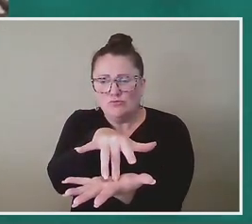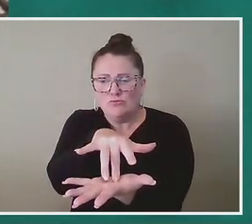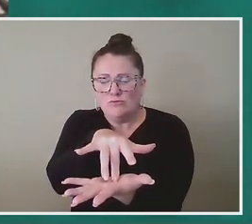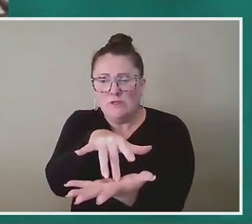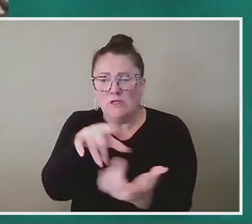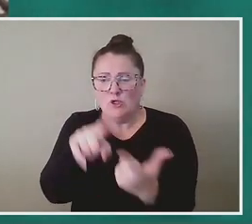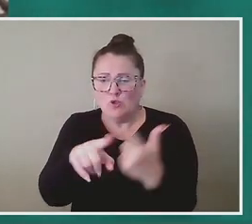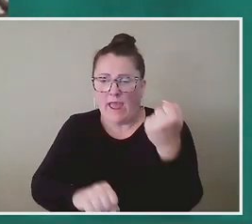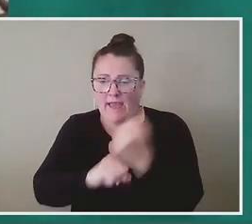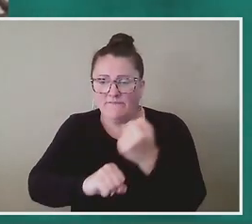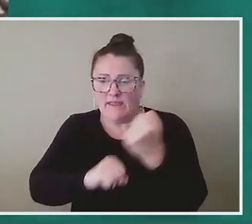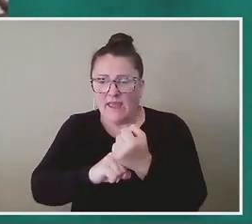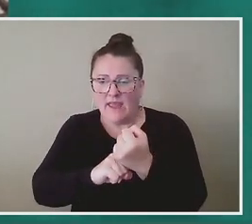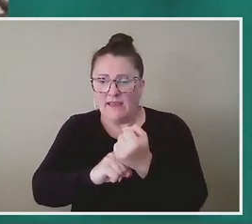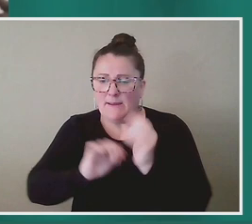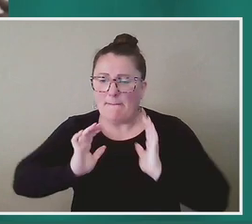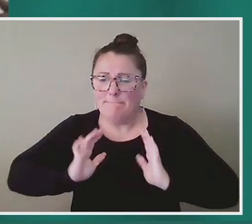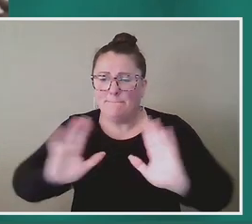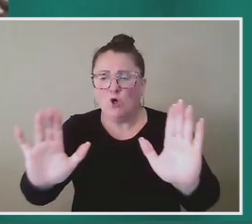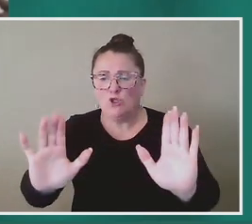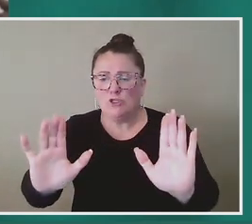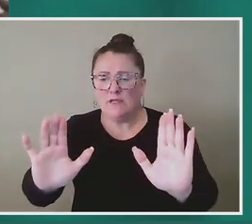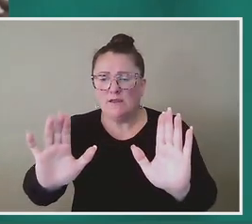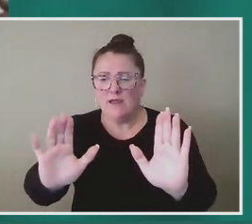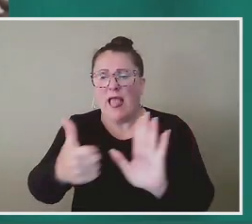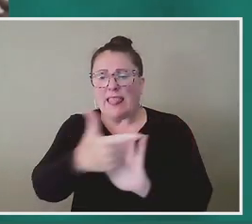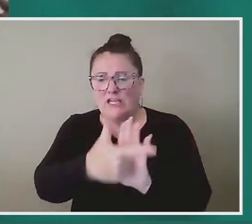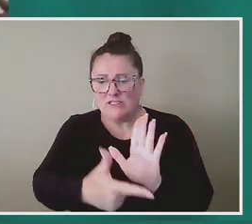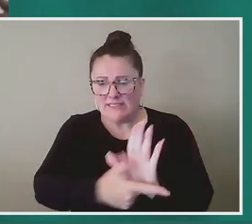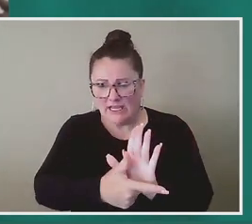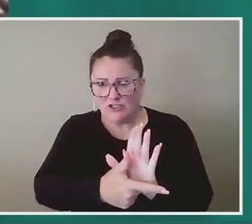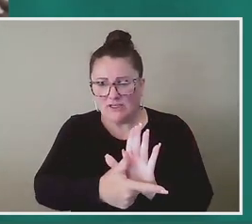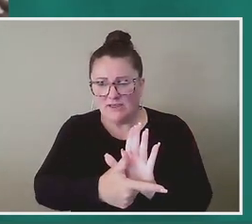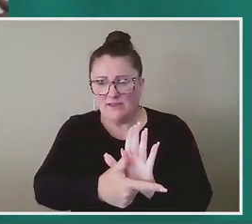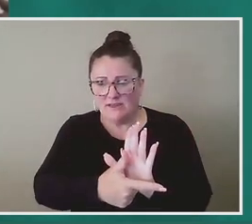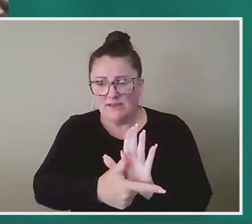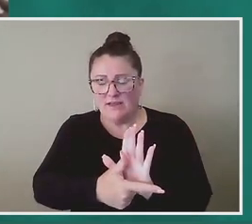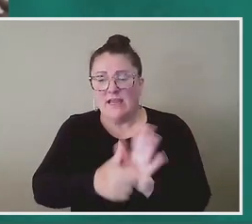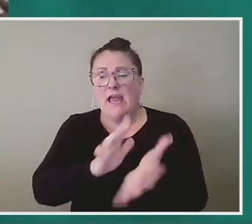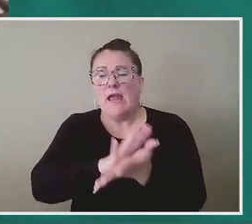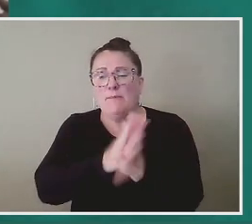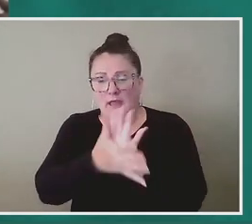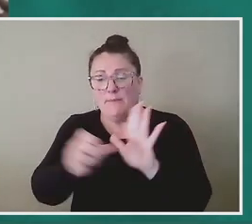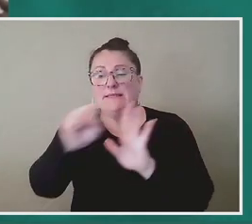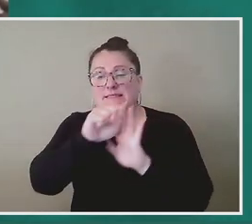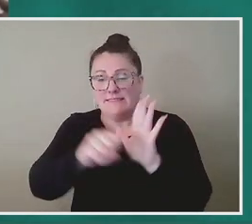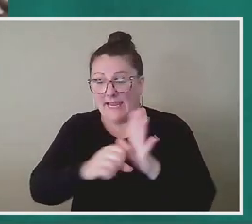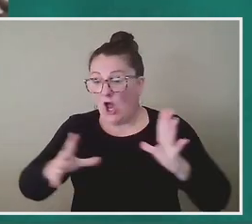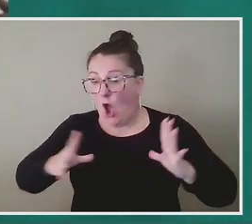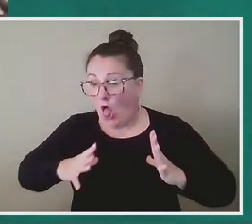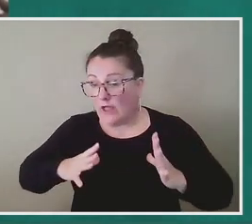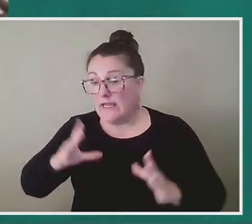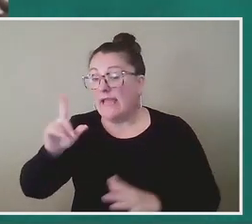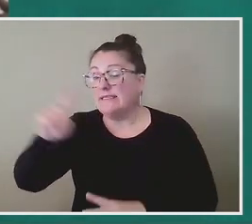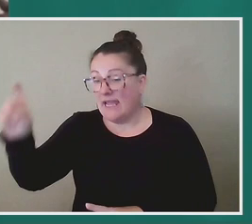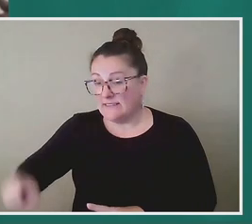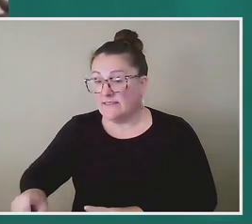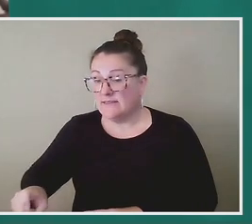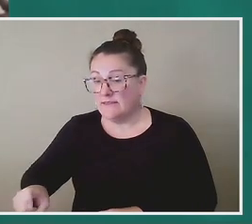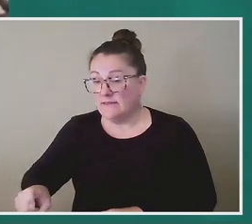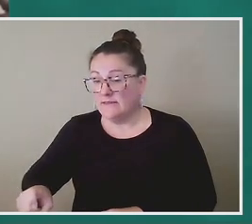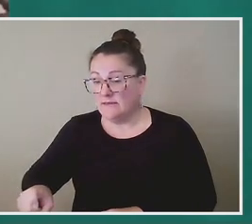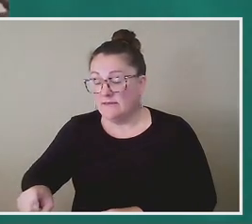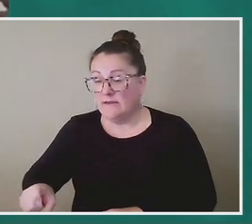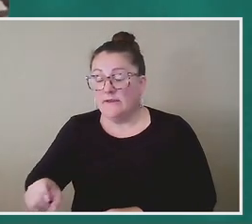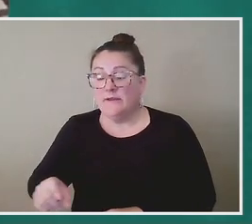advocating, uh, and pushing forward the legislation that ultimately made Juneteenth a state holiday in Texas. Uh, and, and more,